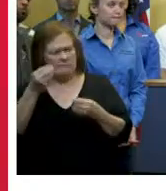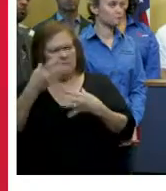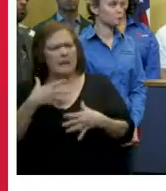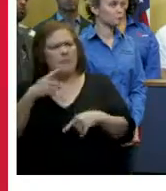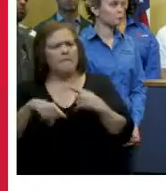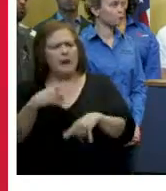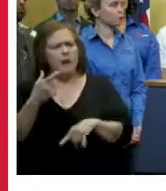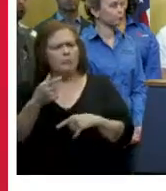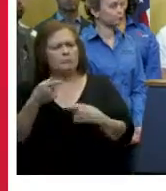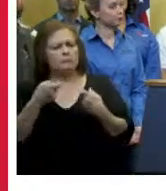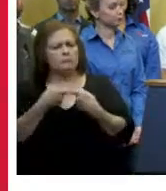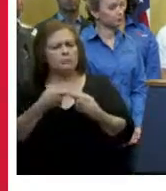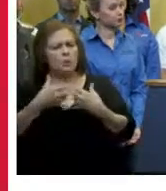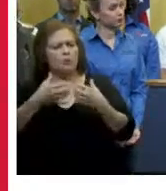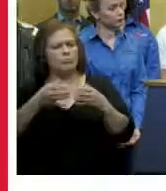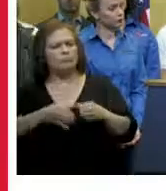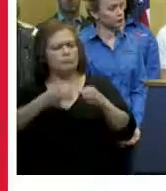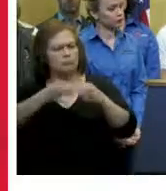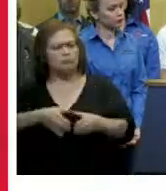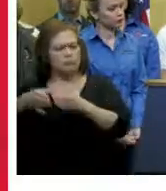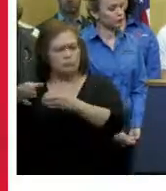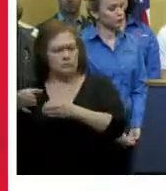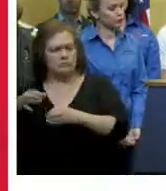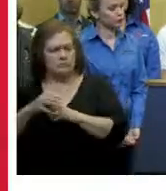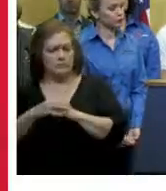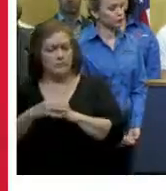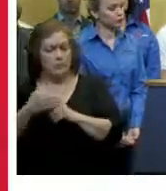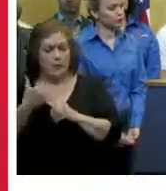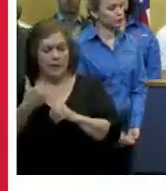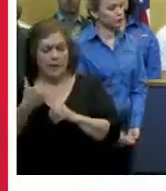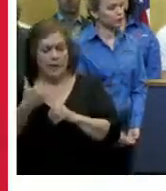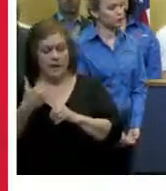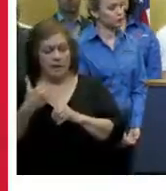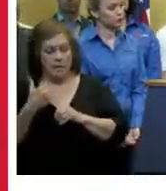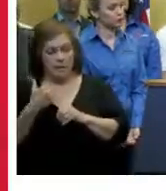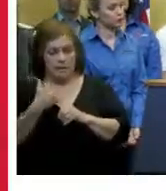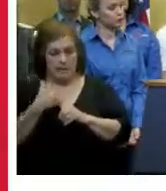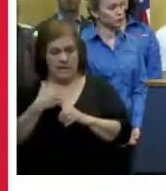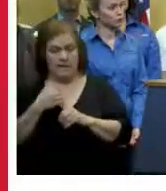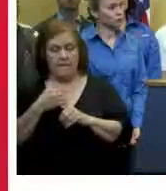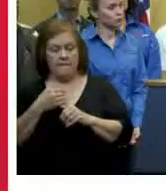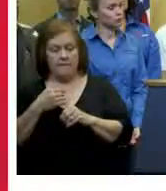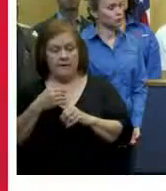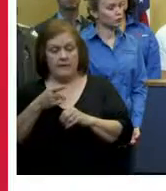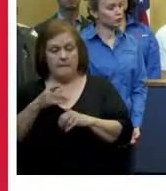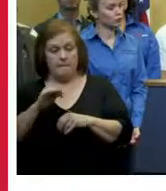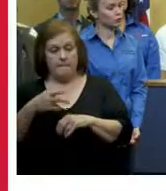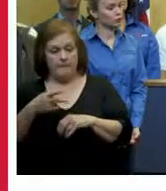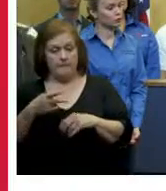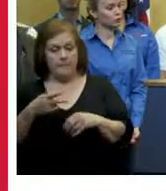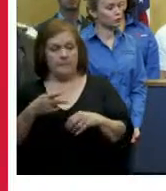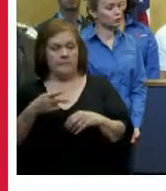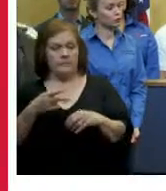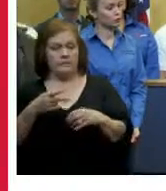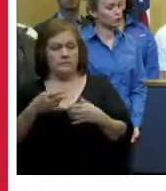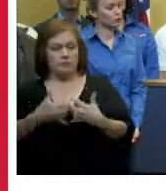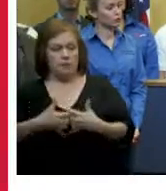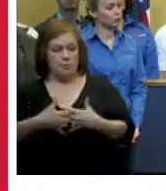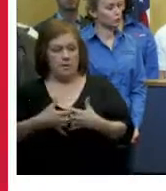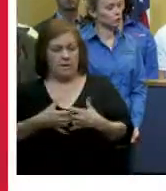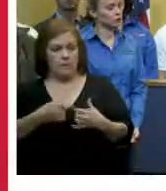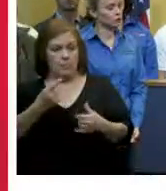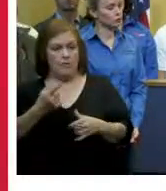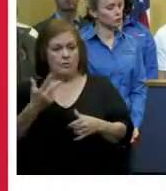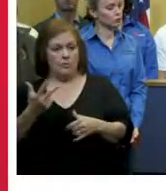well we have in total we have four we have uh generator one three four